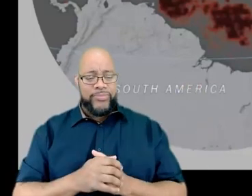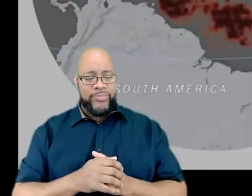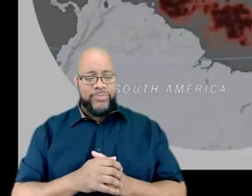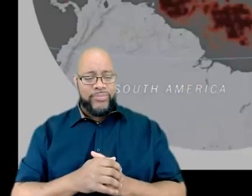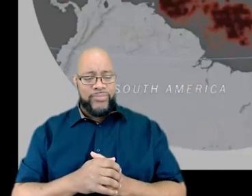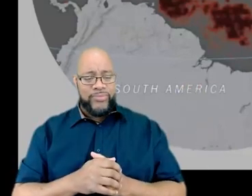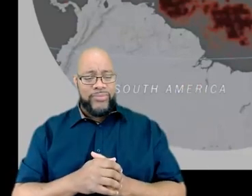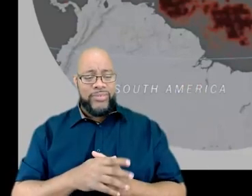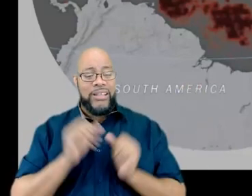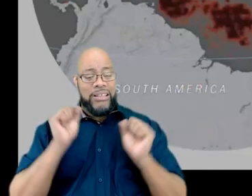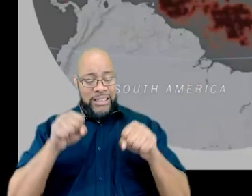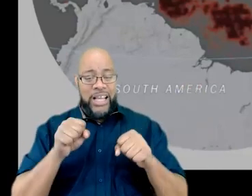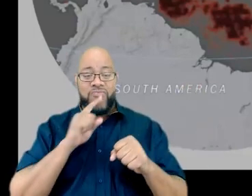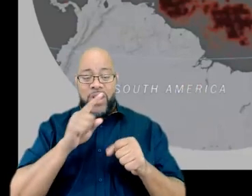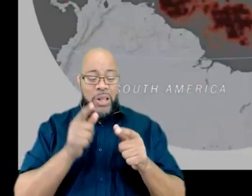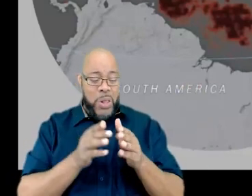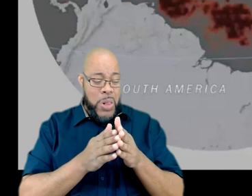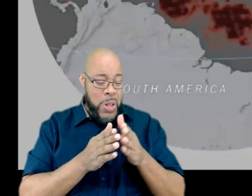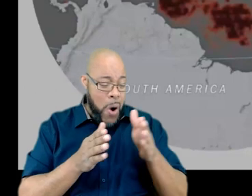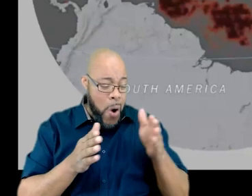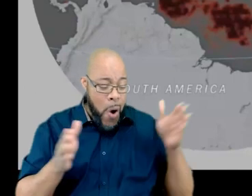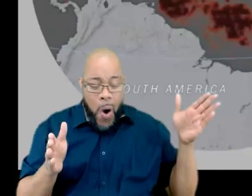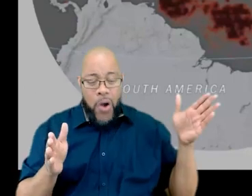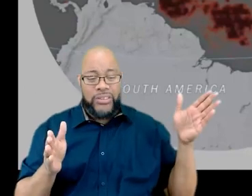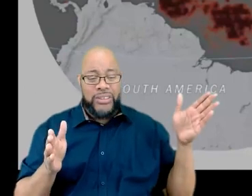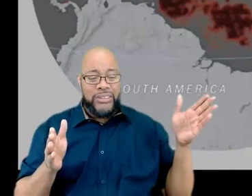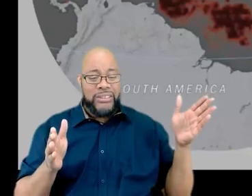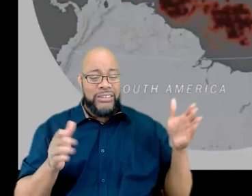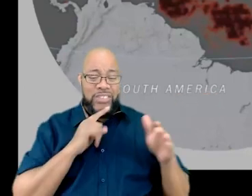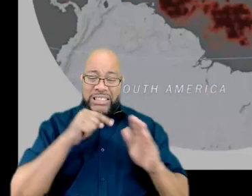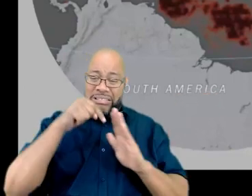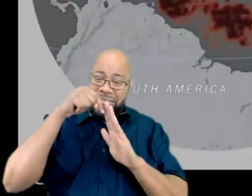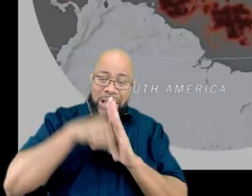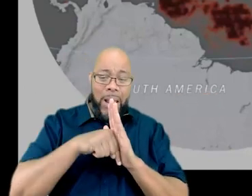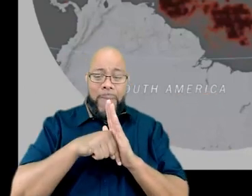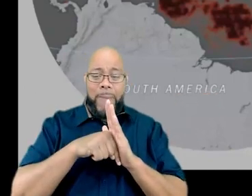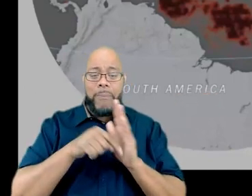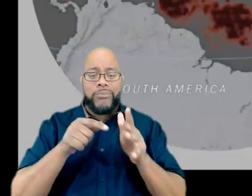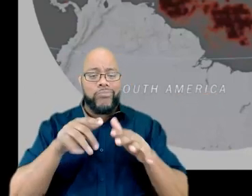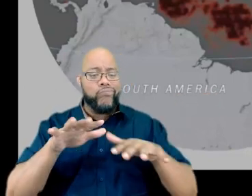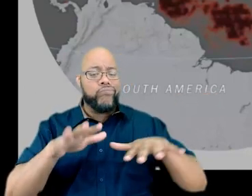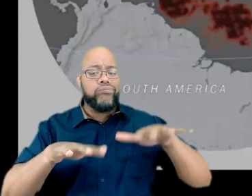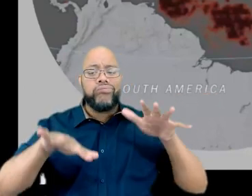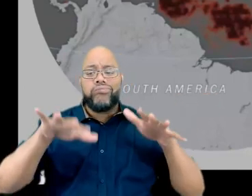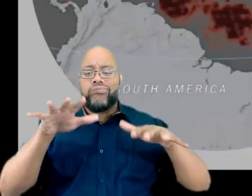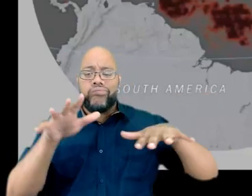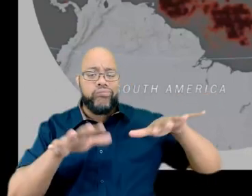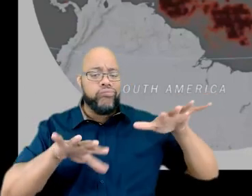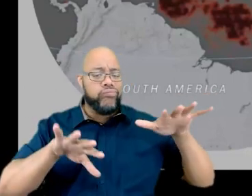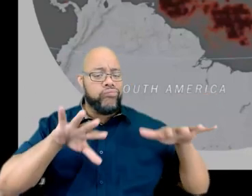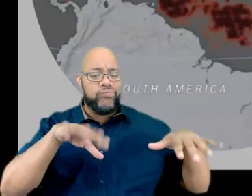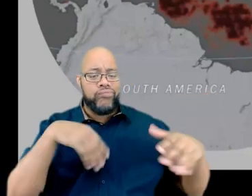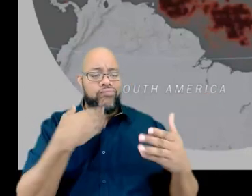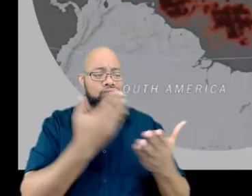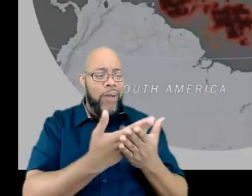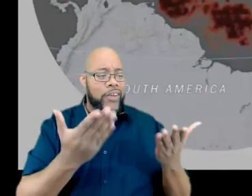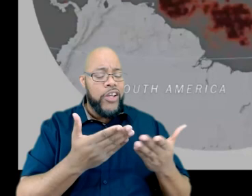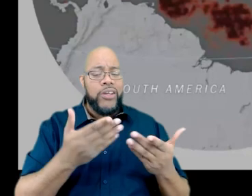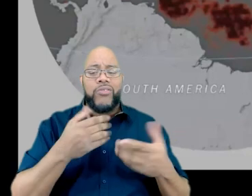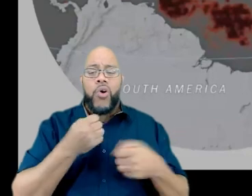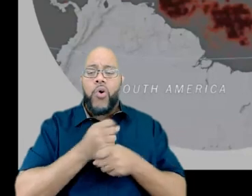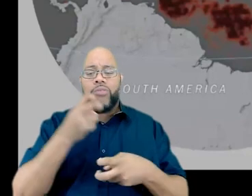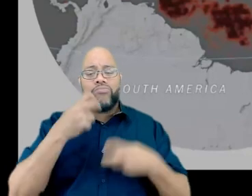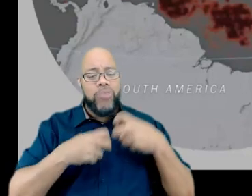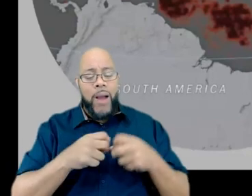And it could be meters long and meters deep, and it would just float here eventually. And it causes problems to